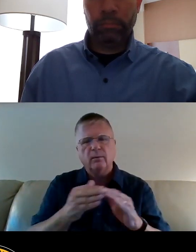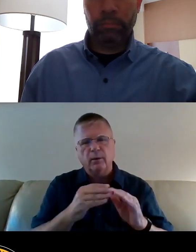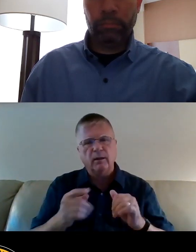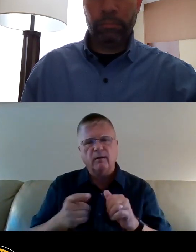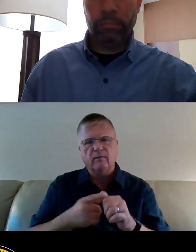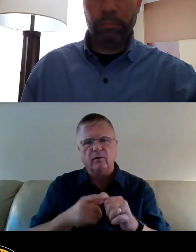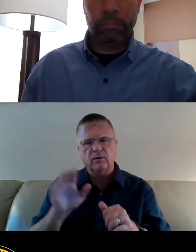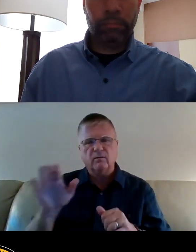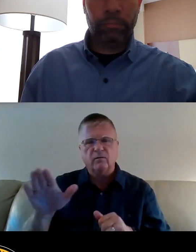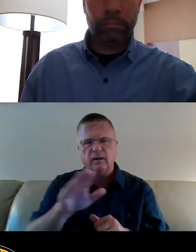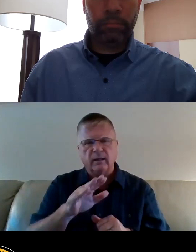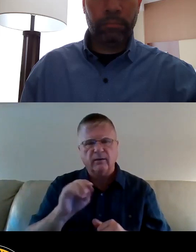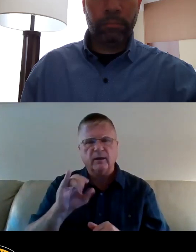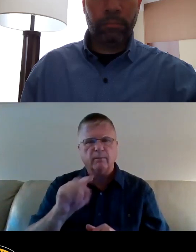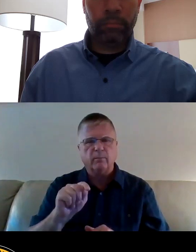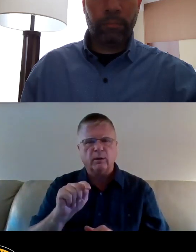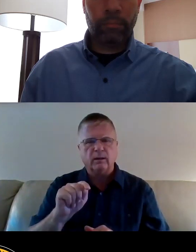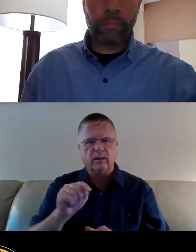input. Thank you.